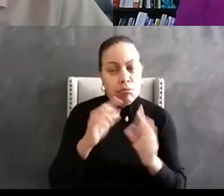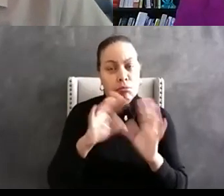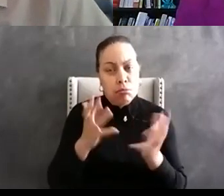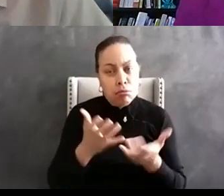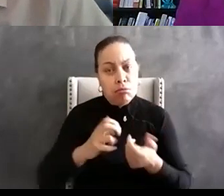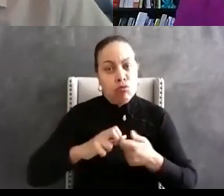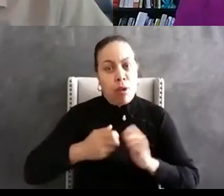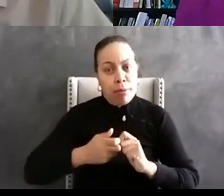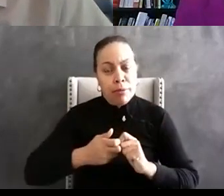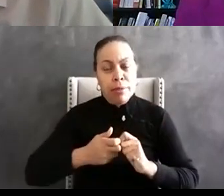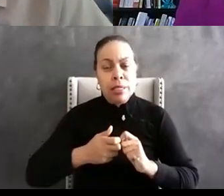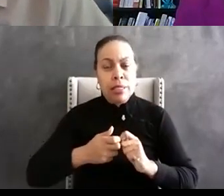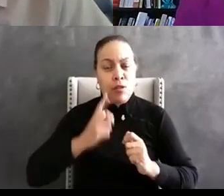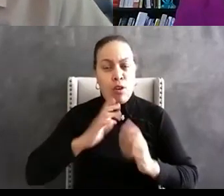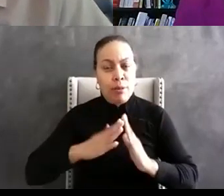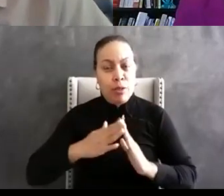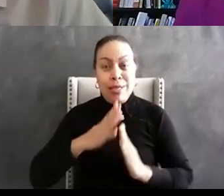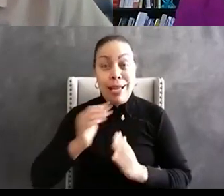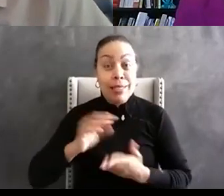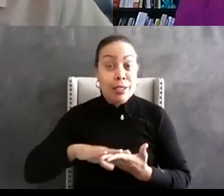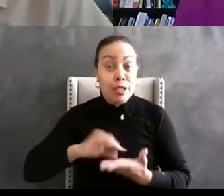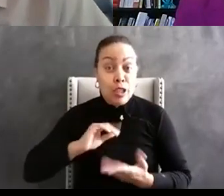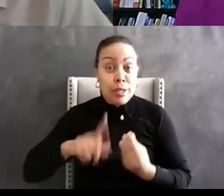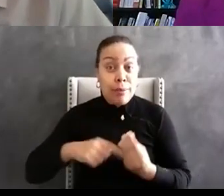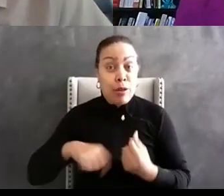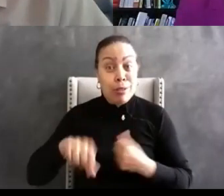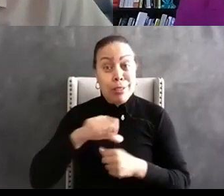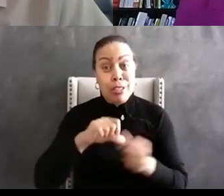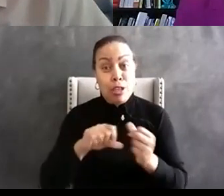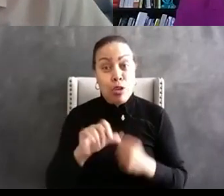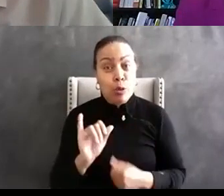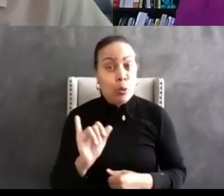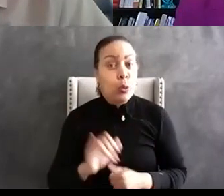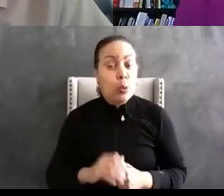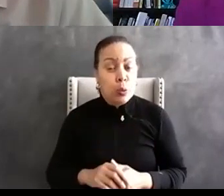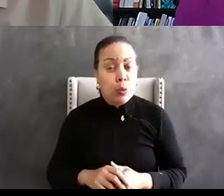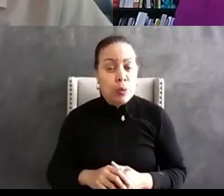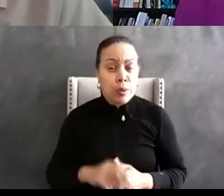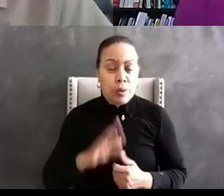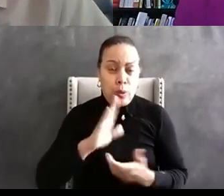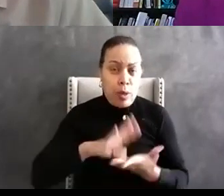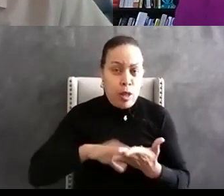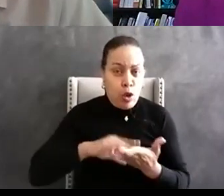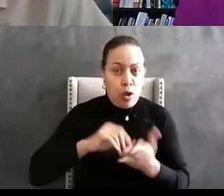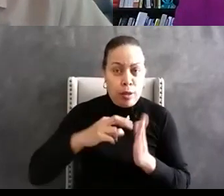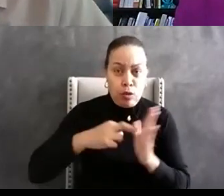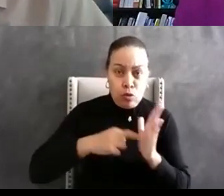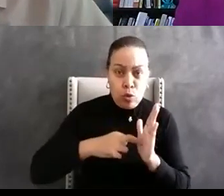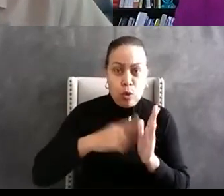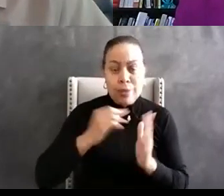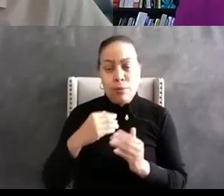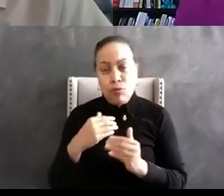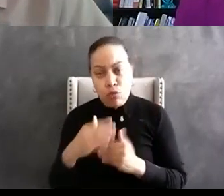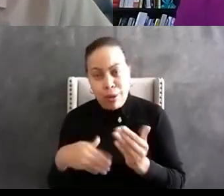community and then also learn something about uh each other uh and the rules and the processes and